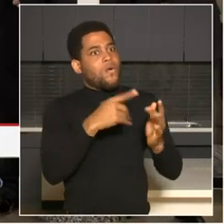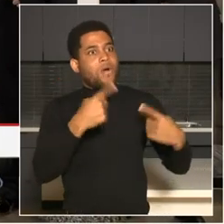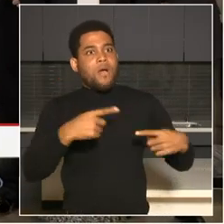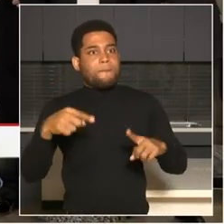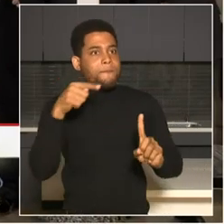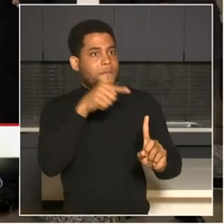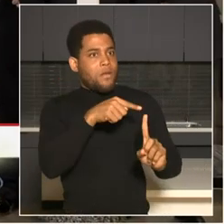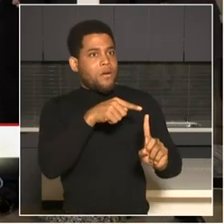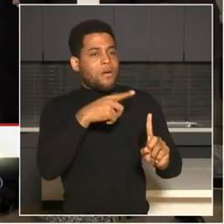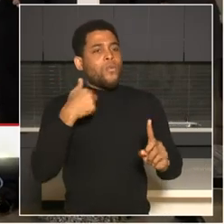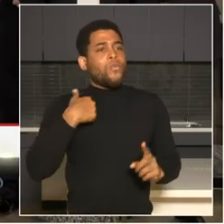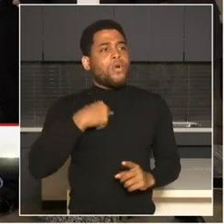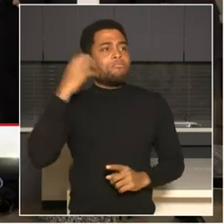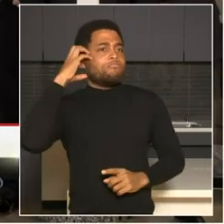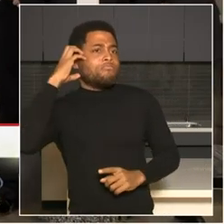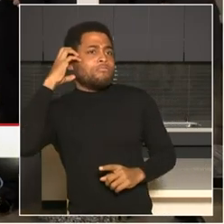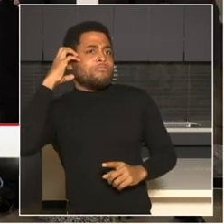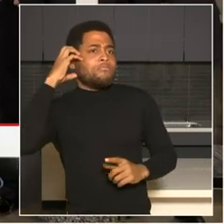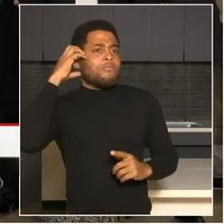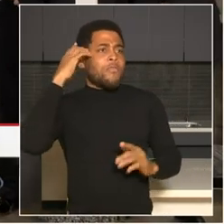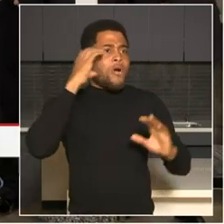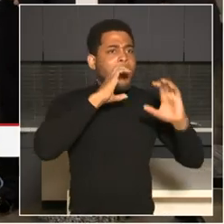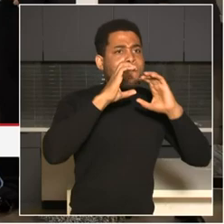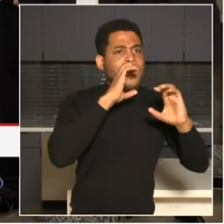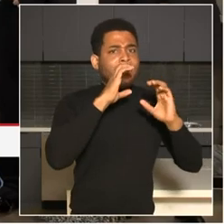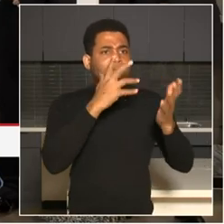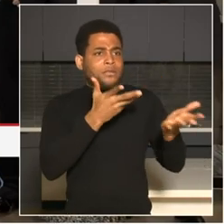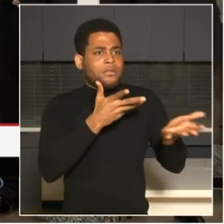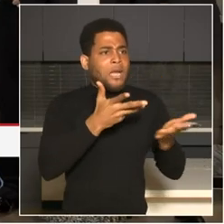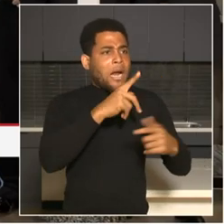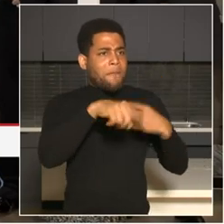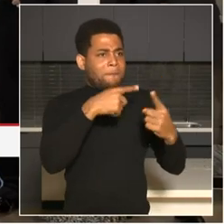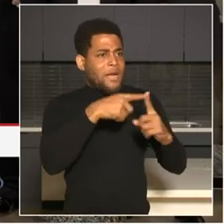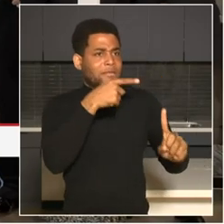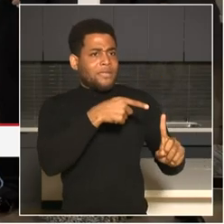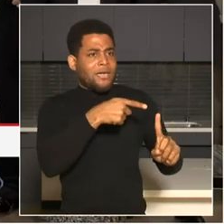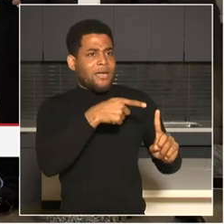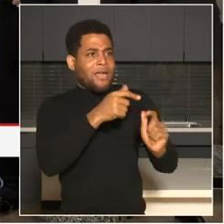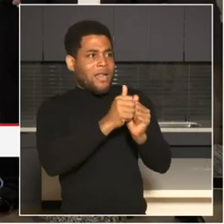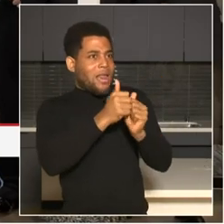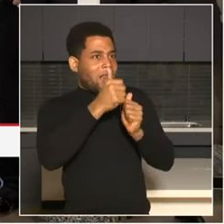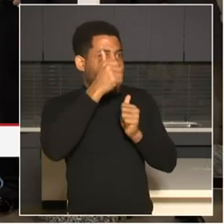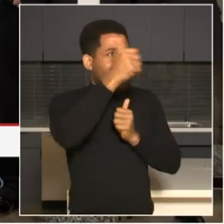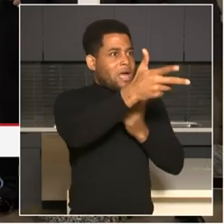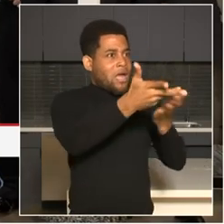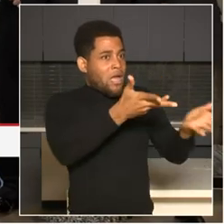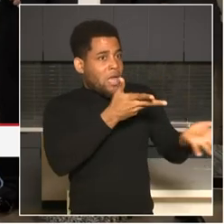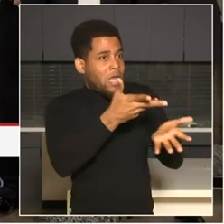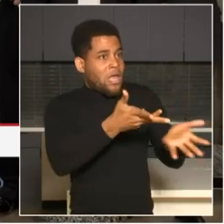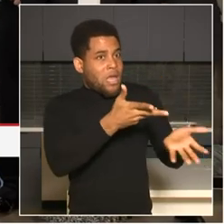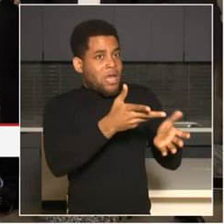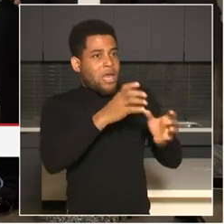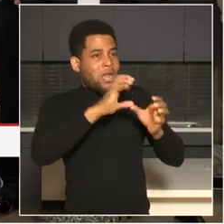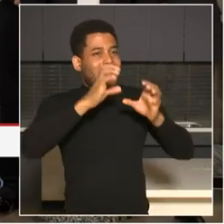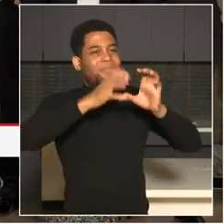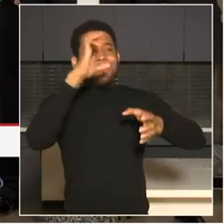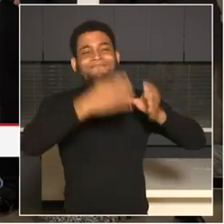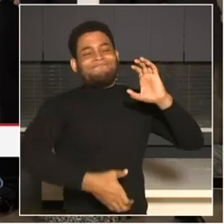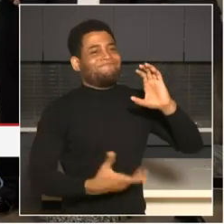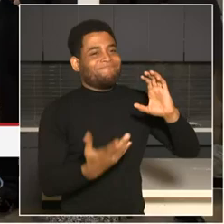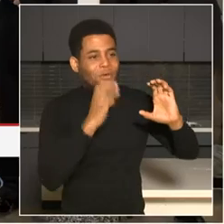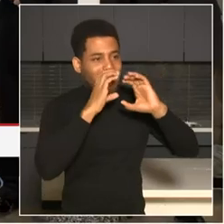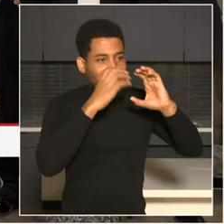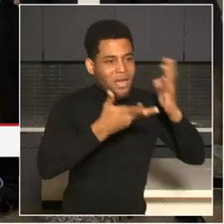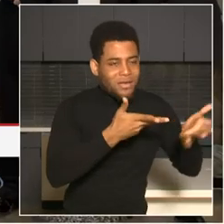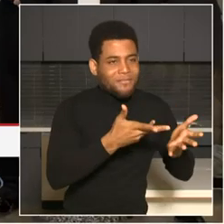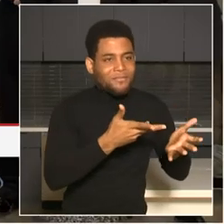track those individuals, being able to have the real time crime center. When that call comes in, having a person or, or whether it's a sworn